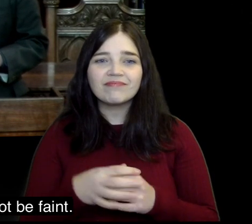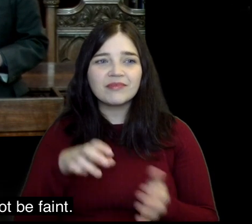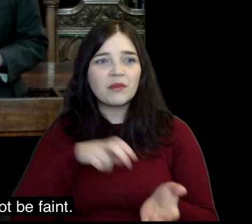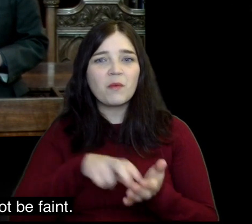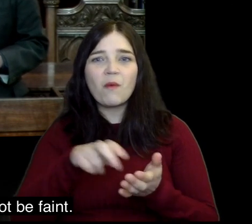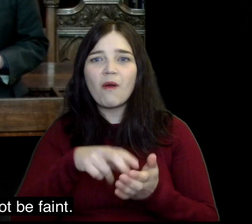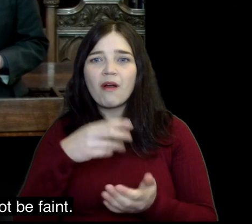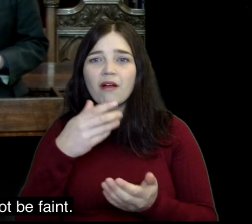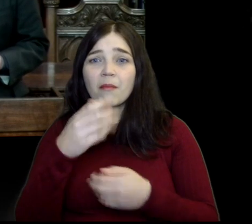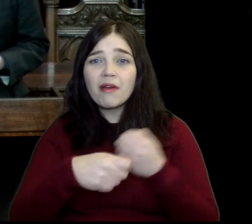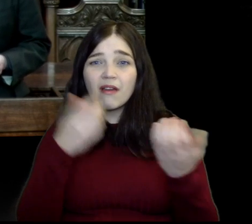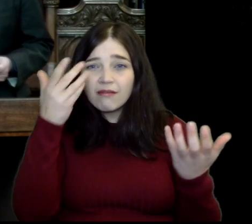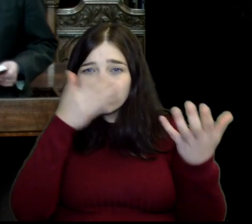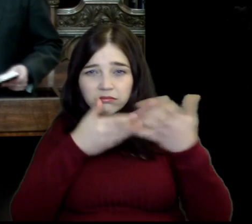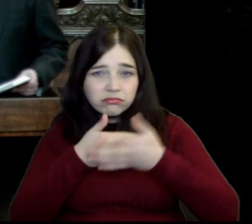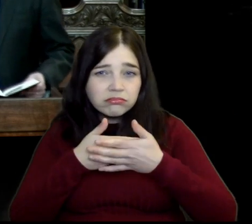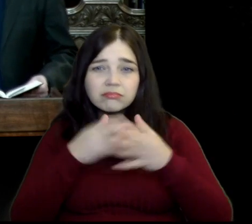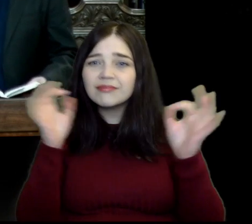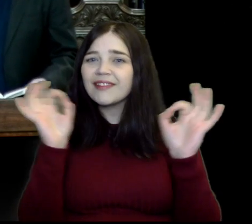and not be faint.